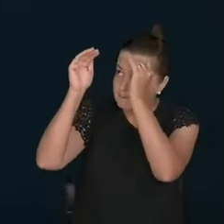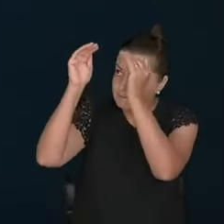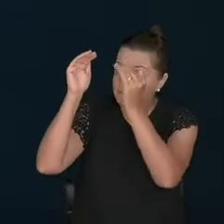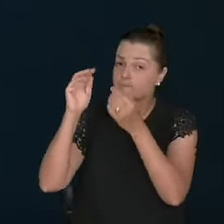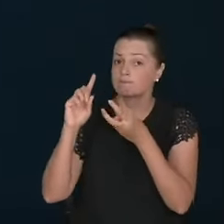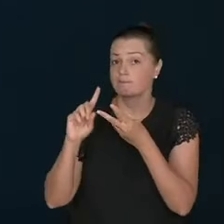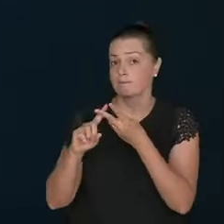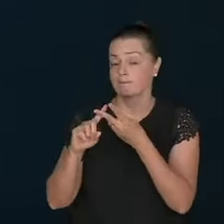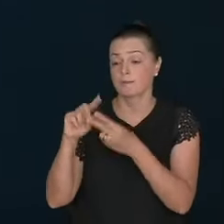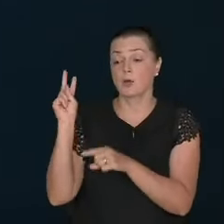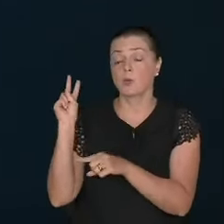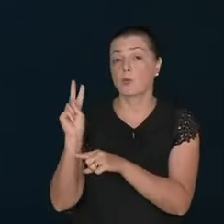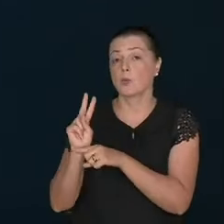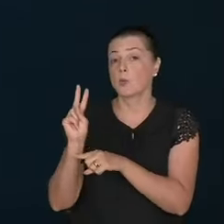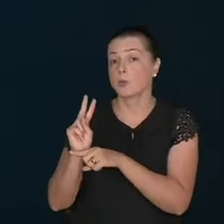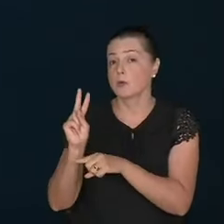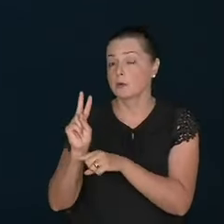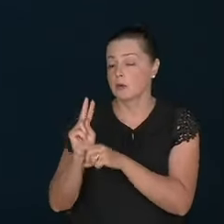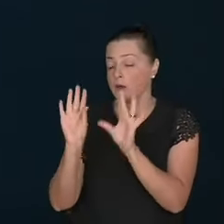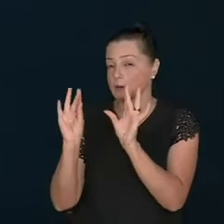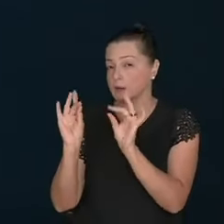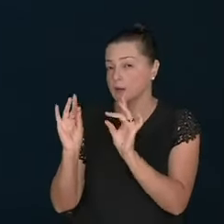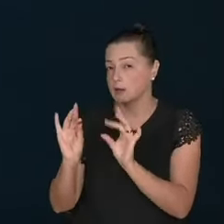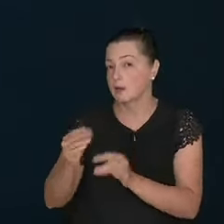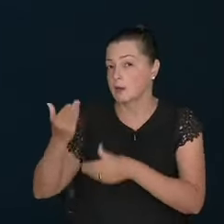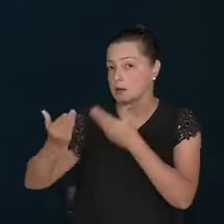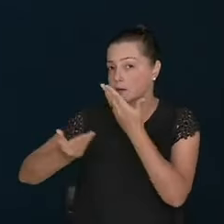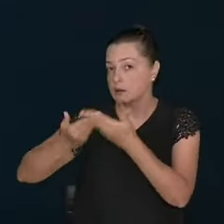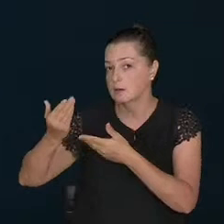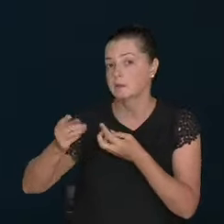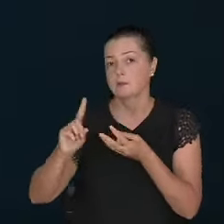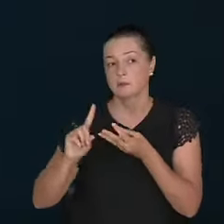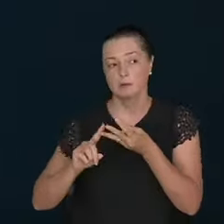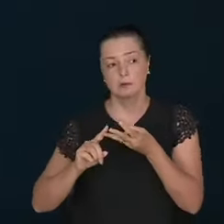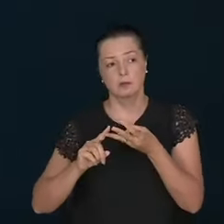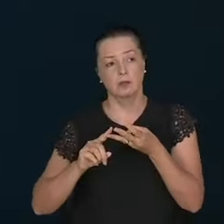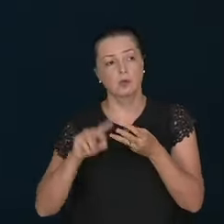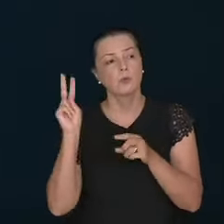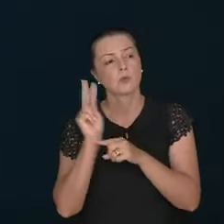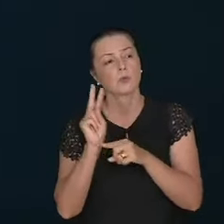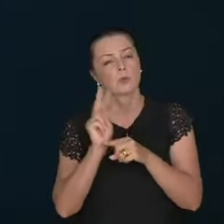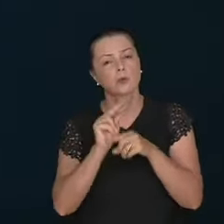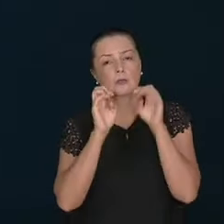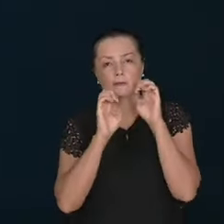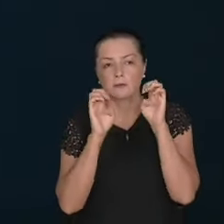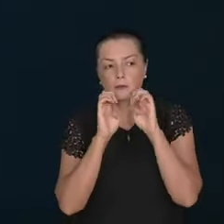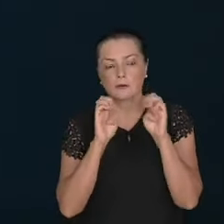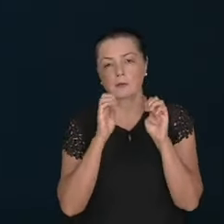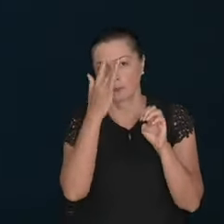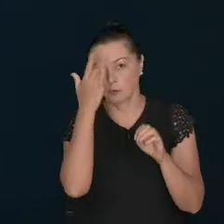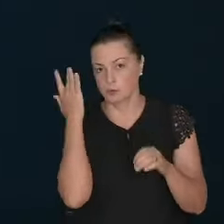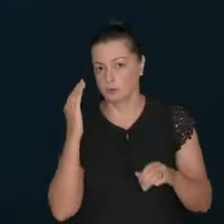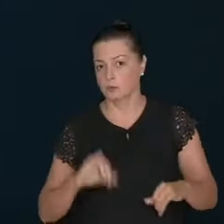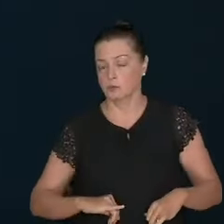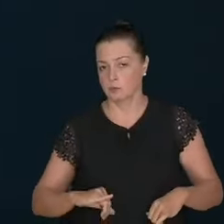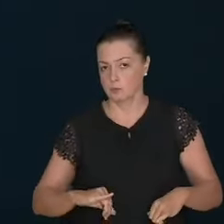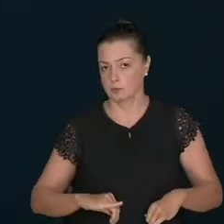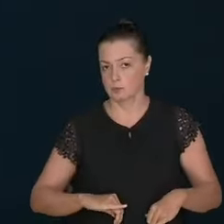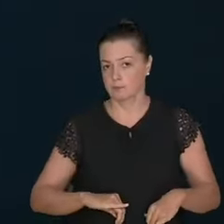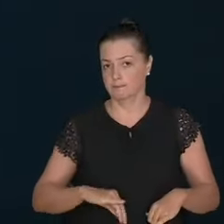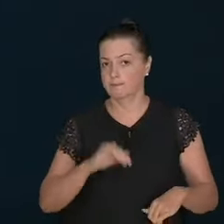fear. The zeal. The carefulness. The tales. The love for the souls. I remember.